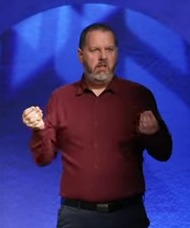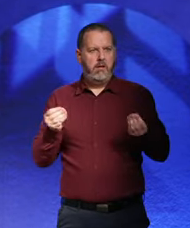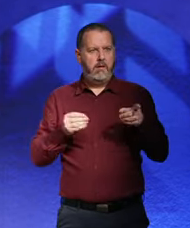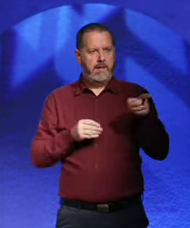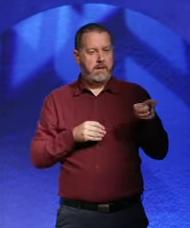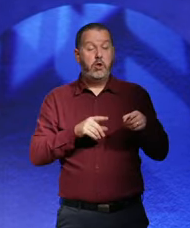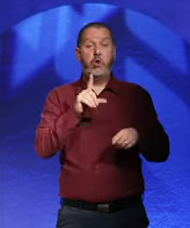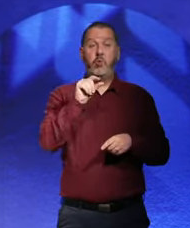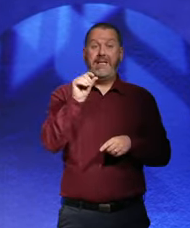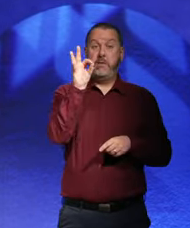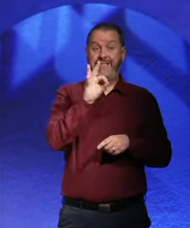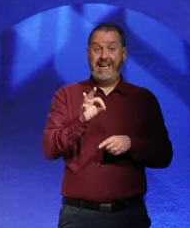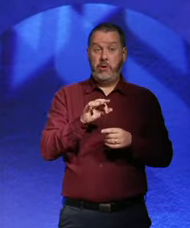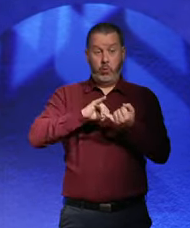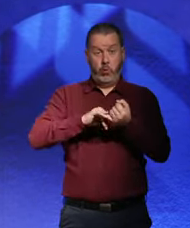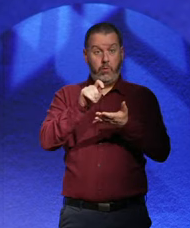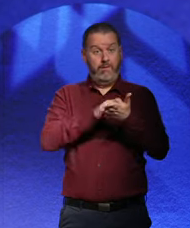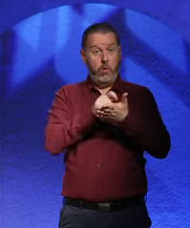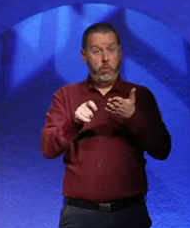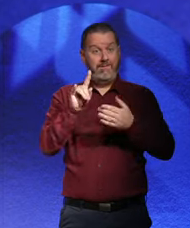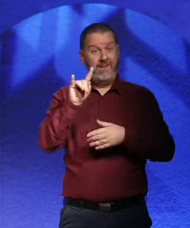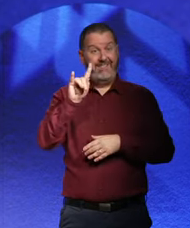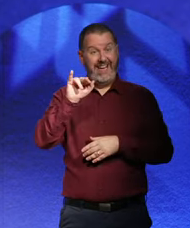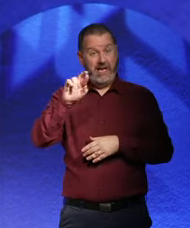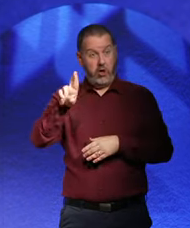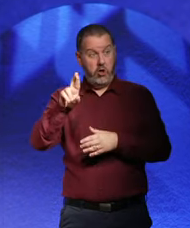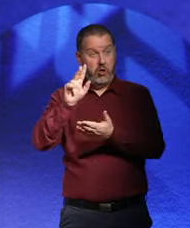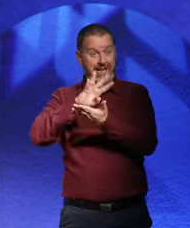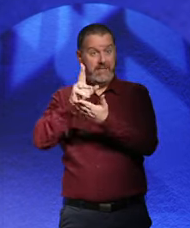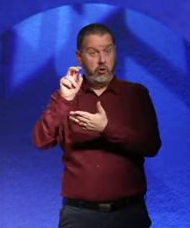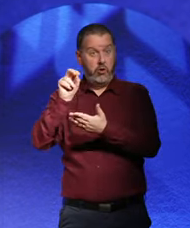voted for Hitler in 1930 were pensioners.